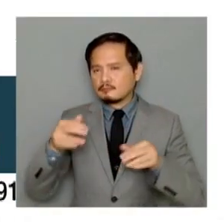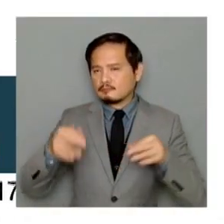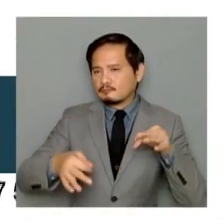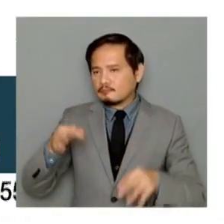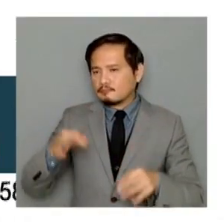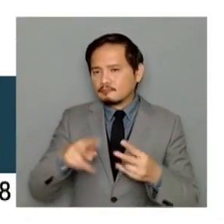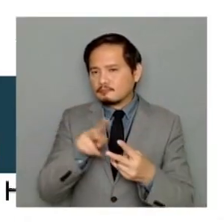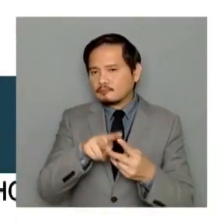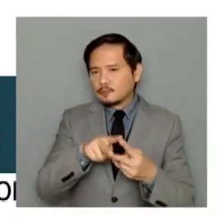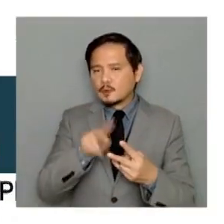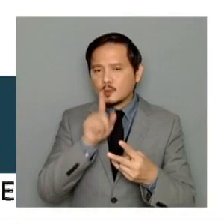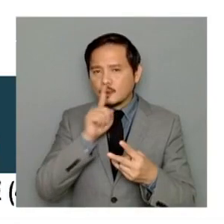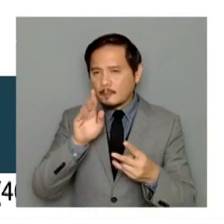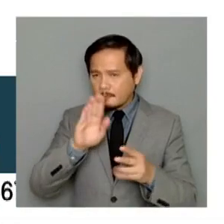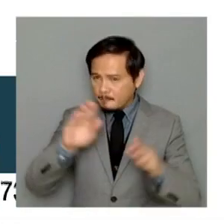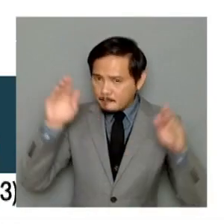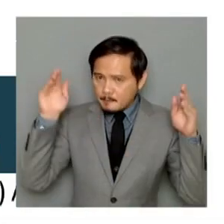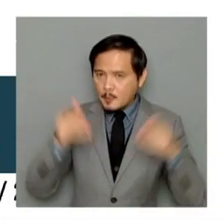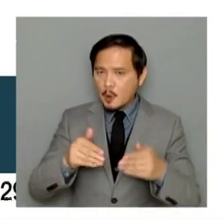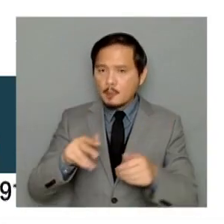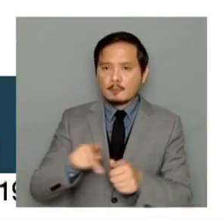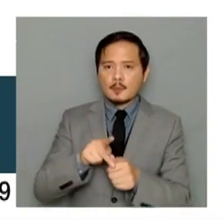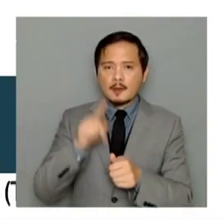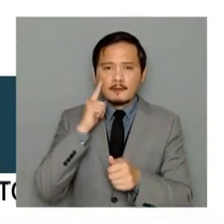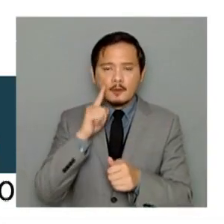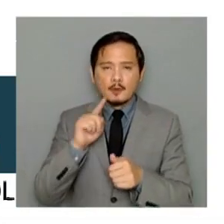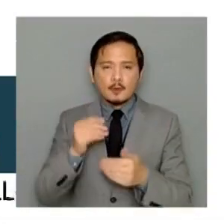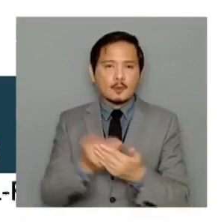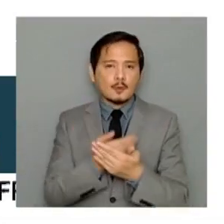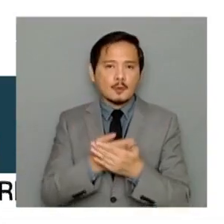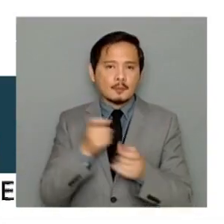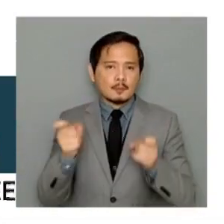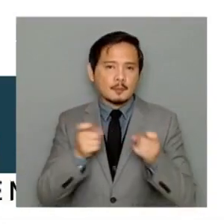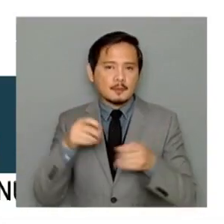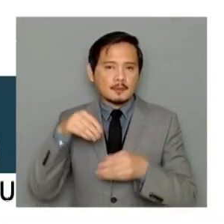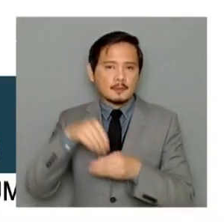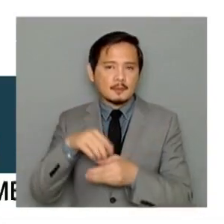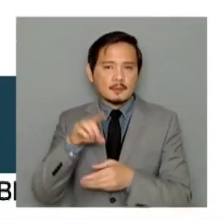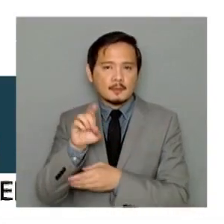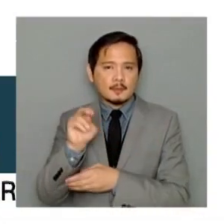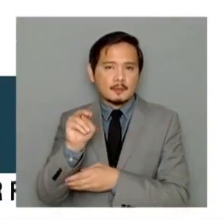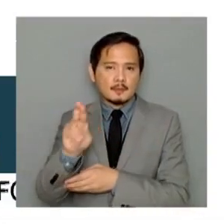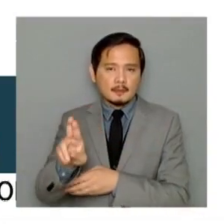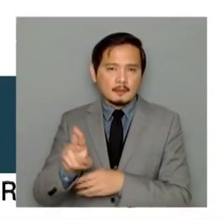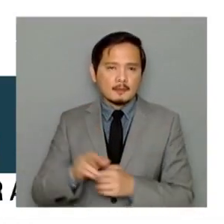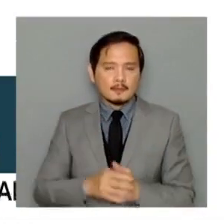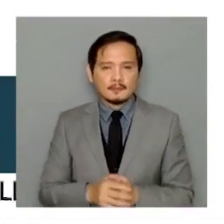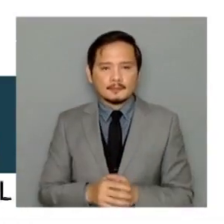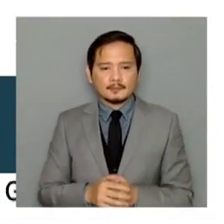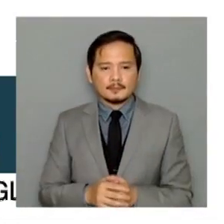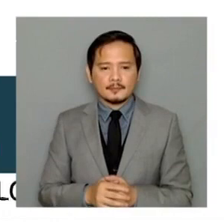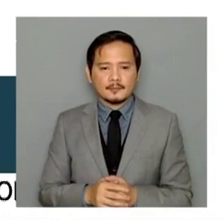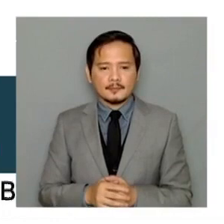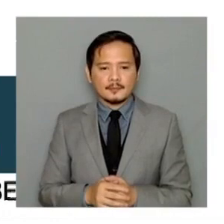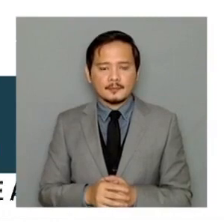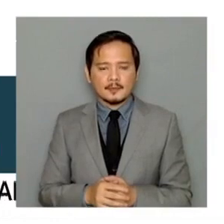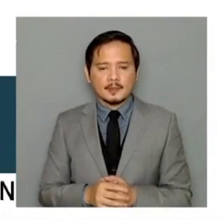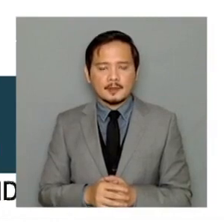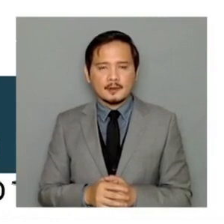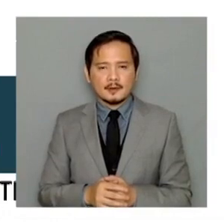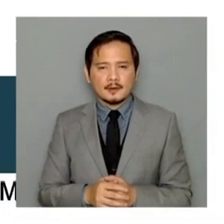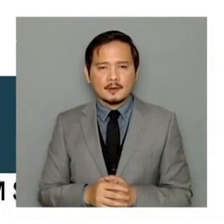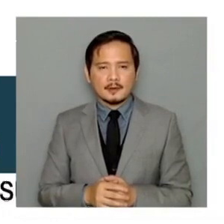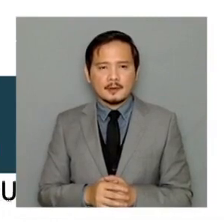thrust of this new governance in the DNR. However, the test case would be the different